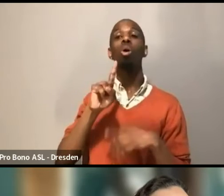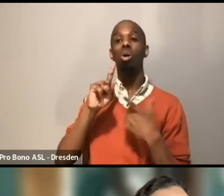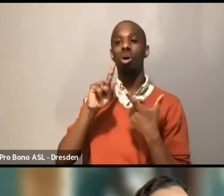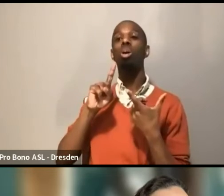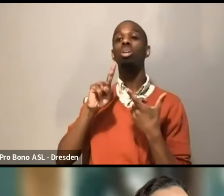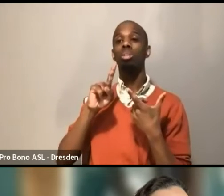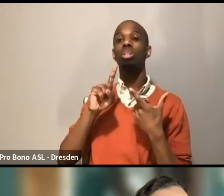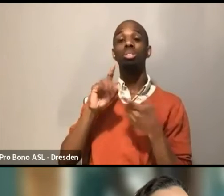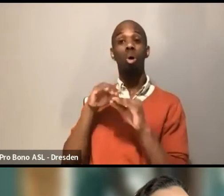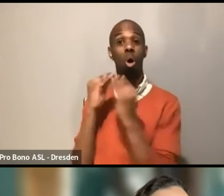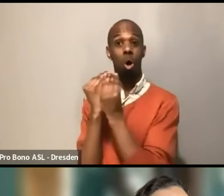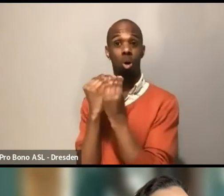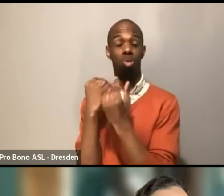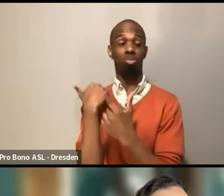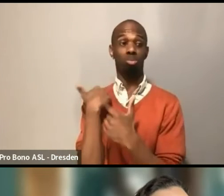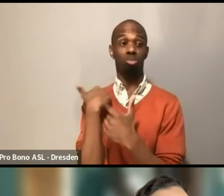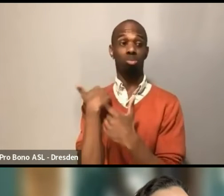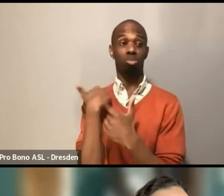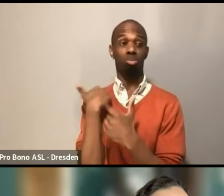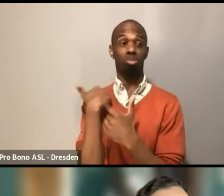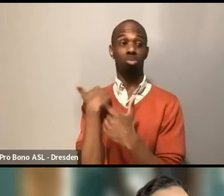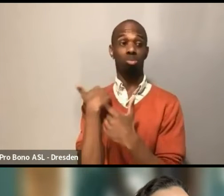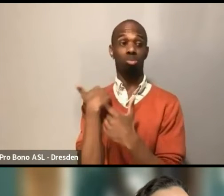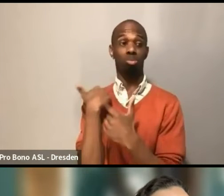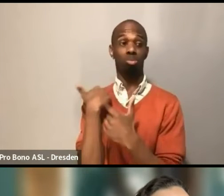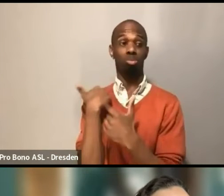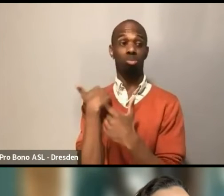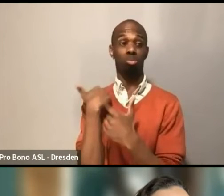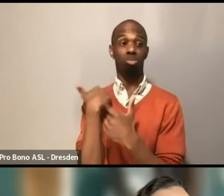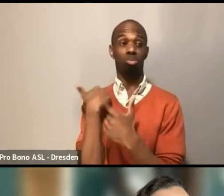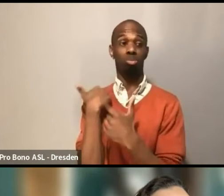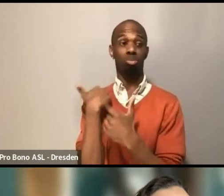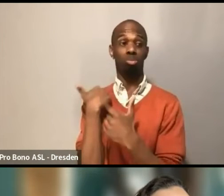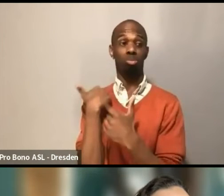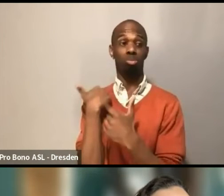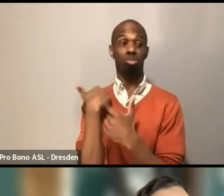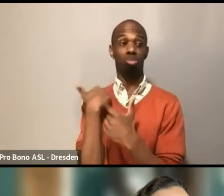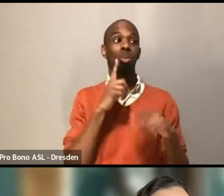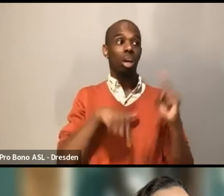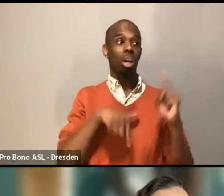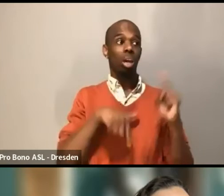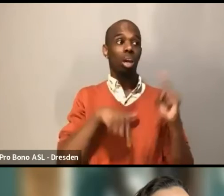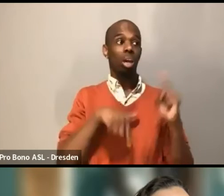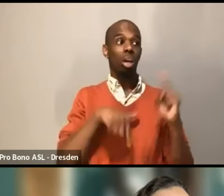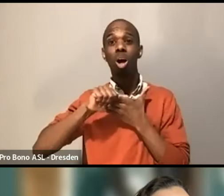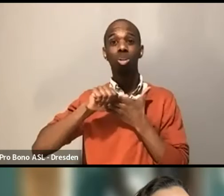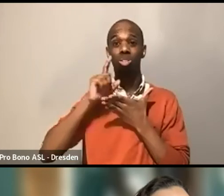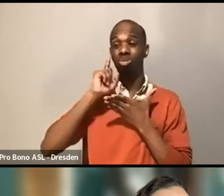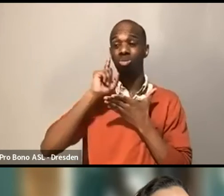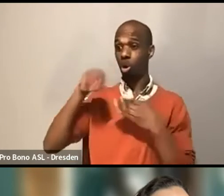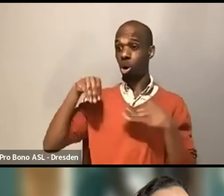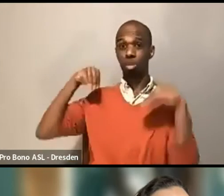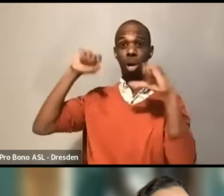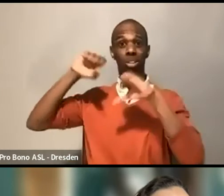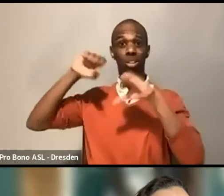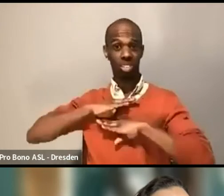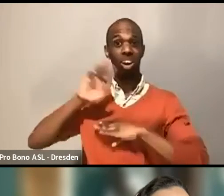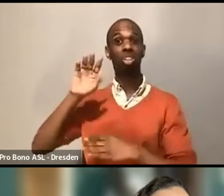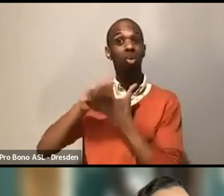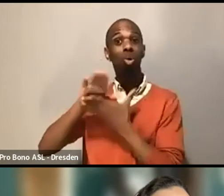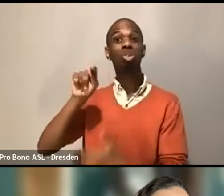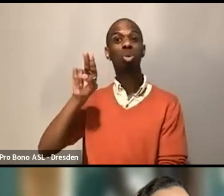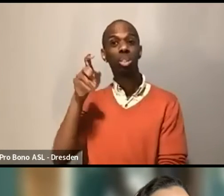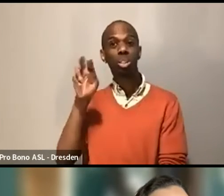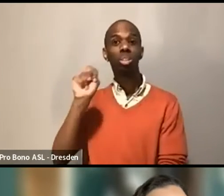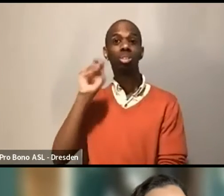but we can't afford $30,000 for school tuition for every single person. And we're like, aha, that's the, that's your starting number. Um, that's trying